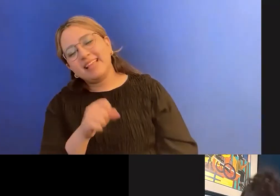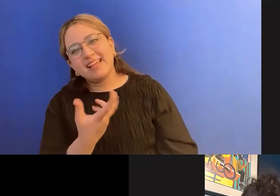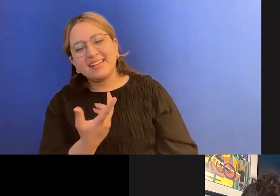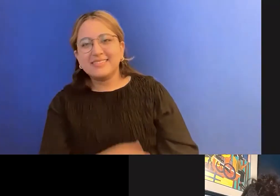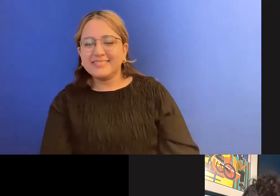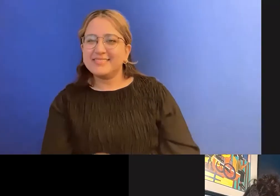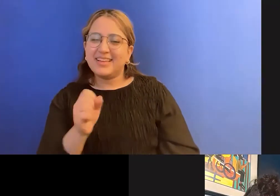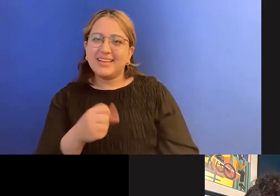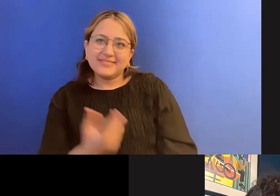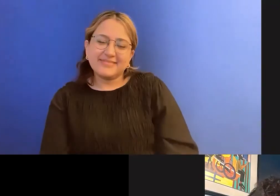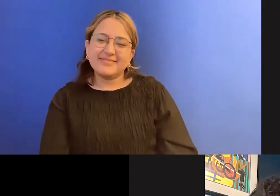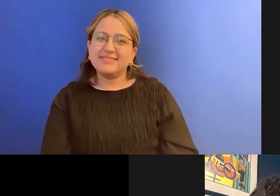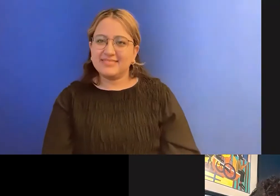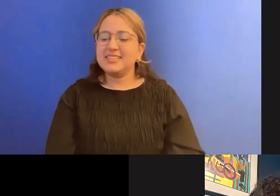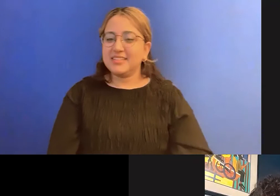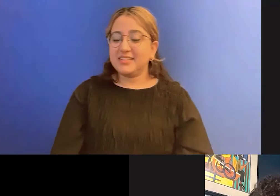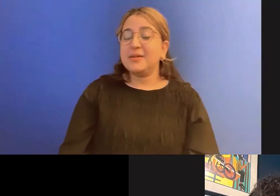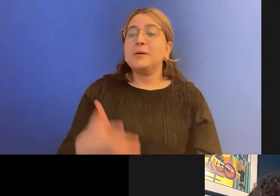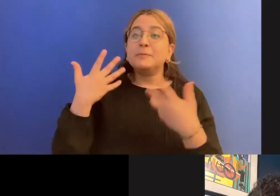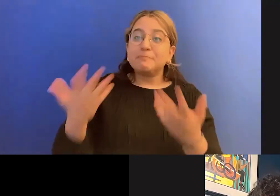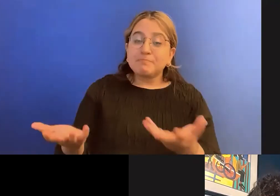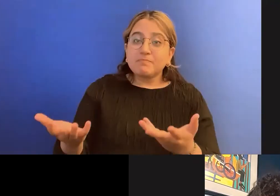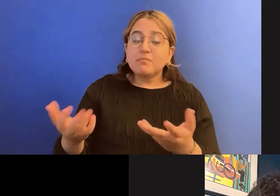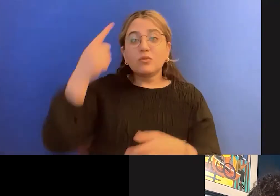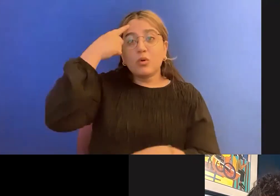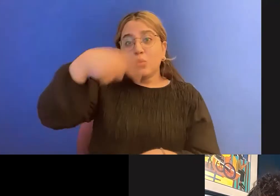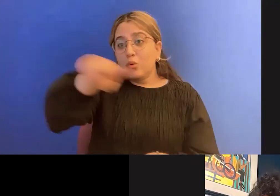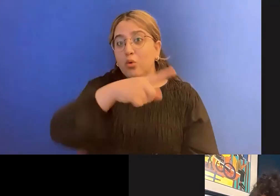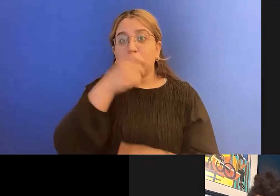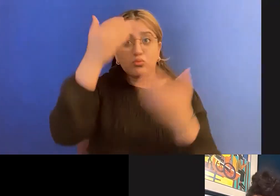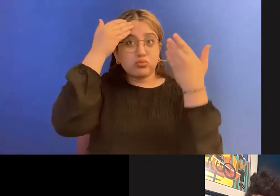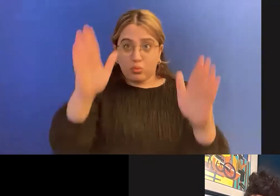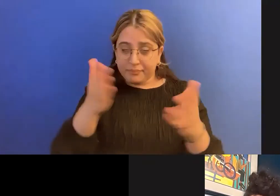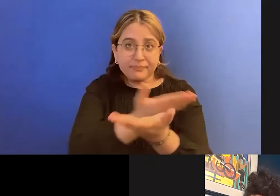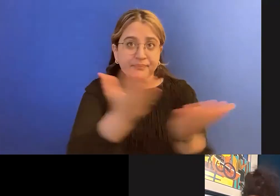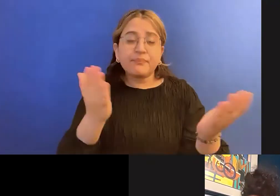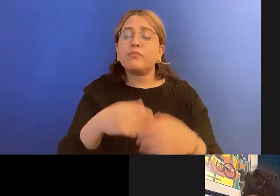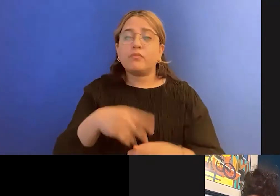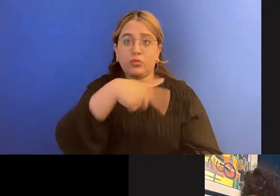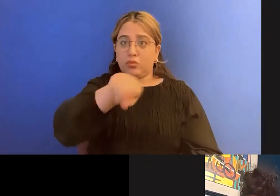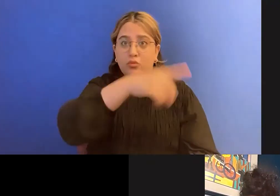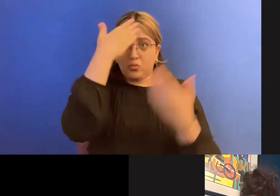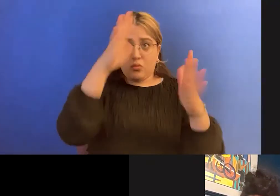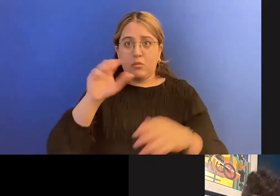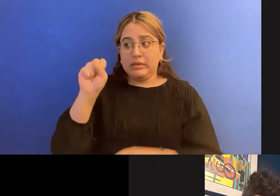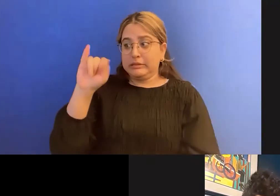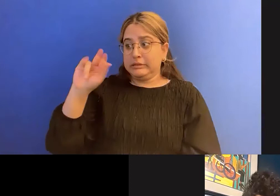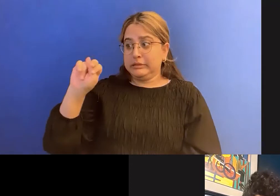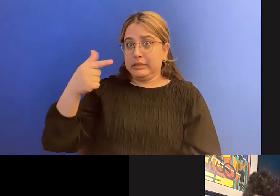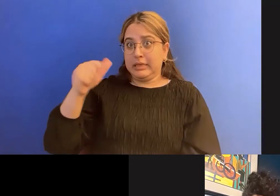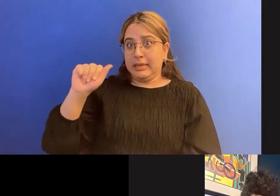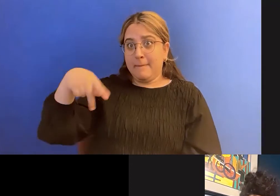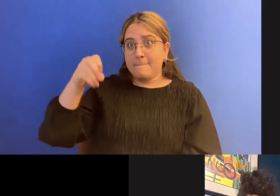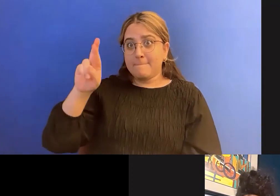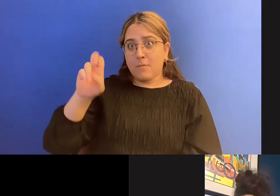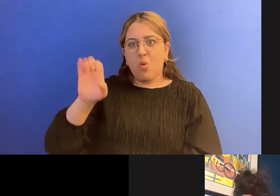yeah. So, so for folks who are with us, who don't know anything about life in Singapore, what do we need to